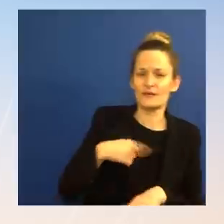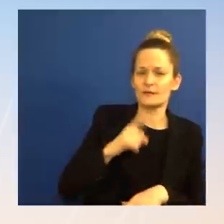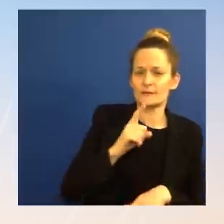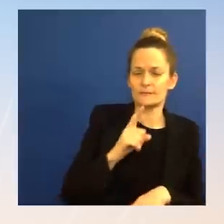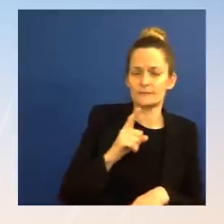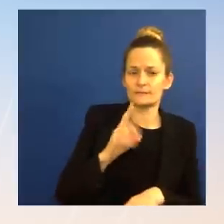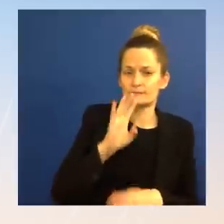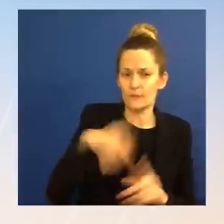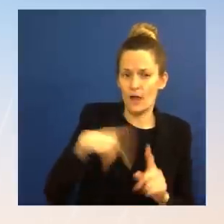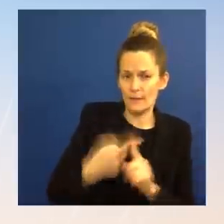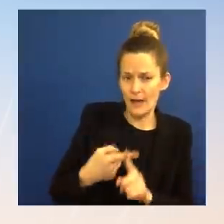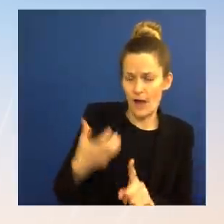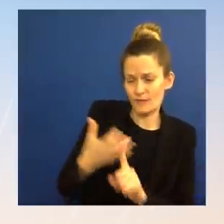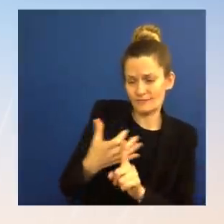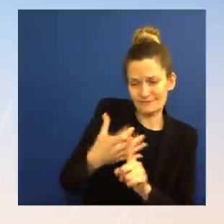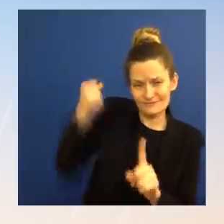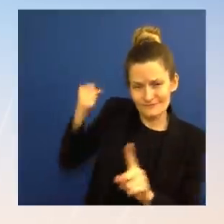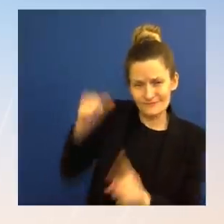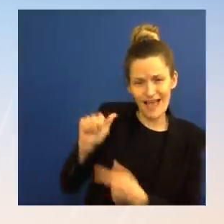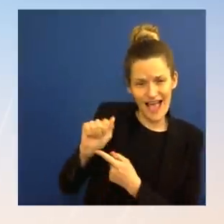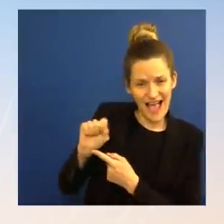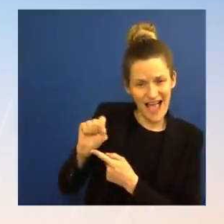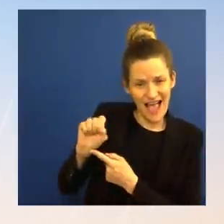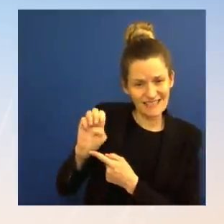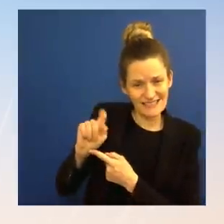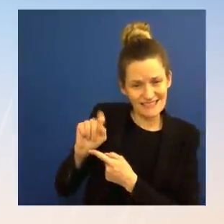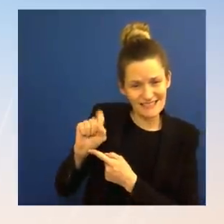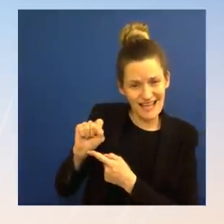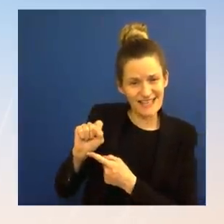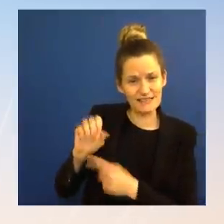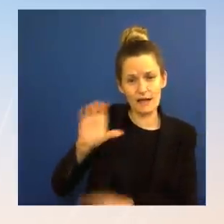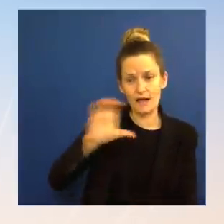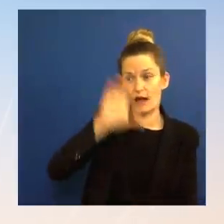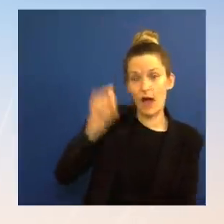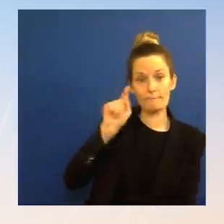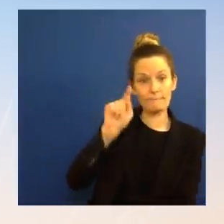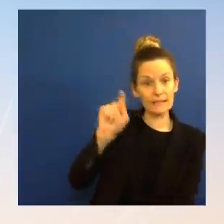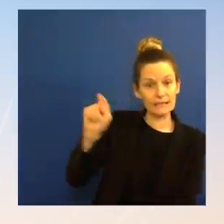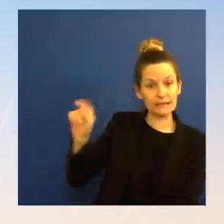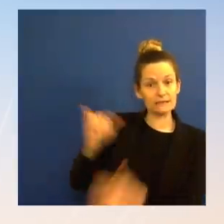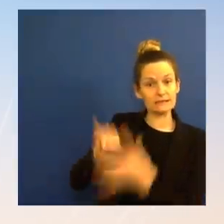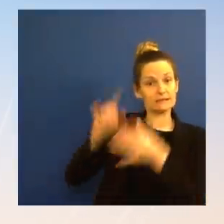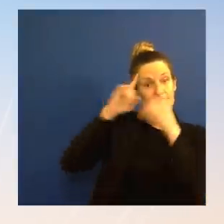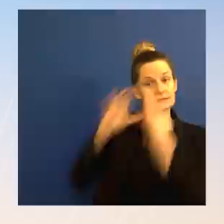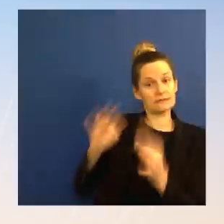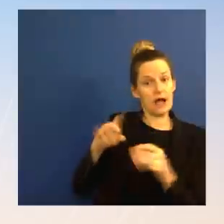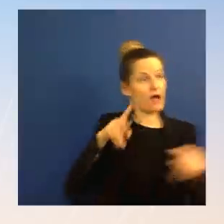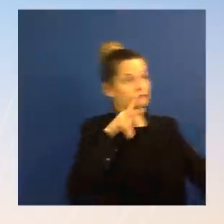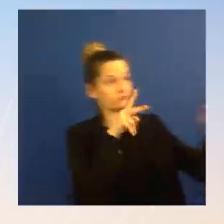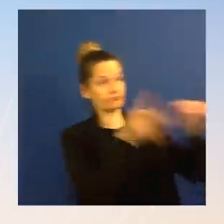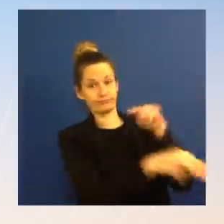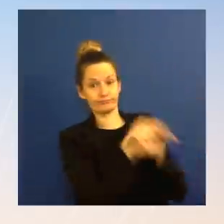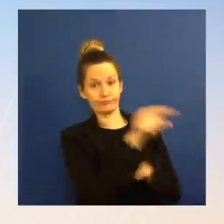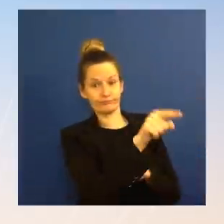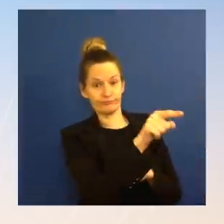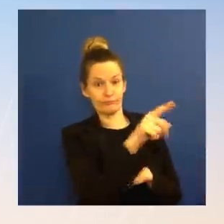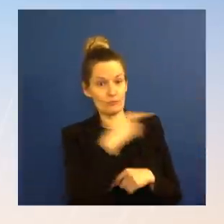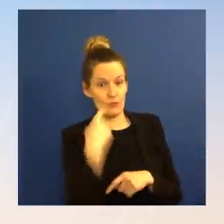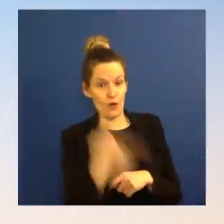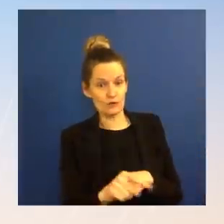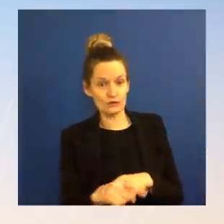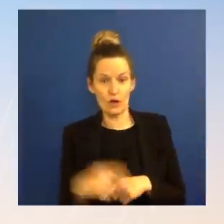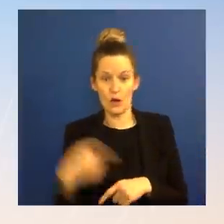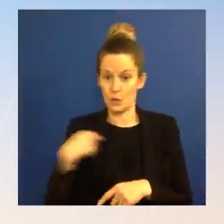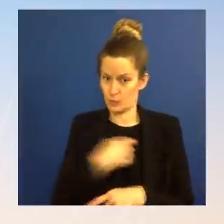and pull out of the country. Obviously, we have not- well, we have applauded the actions of a number of companies.